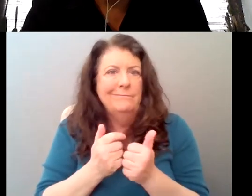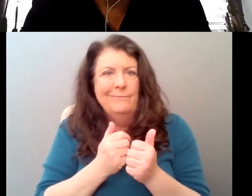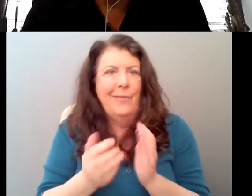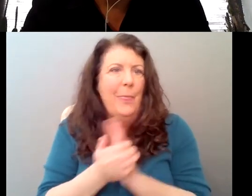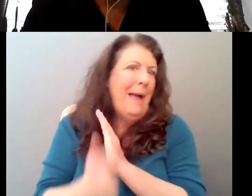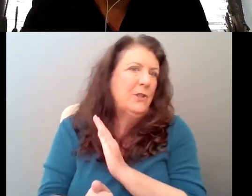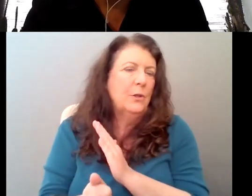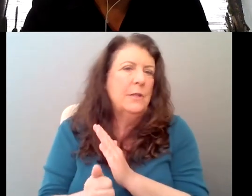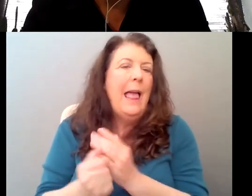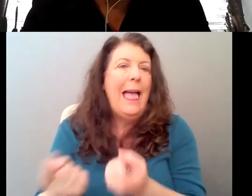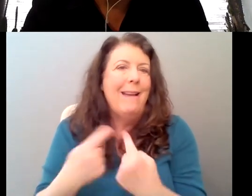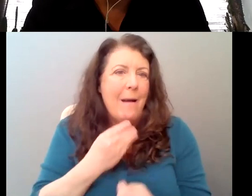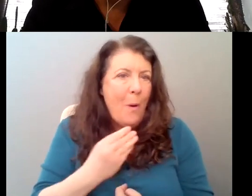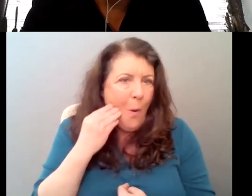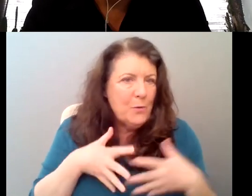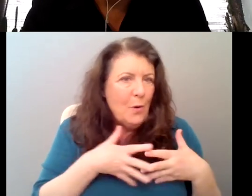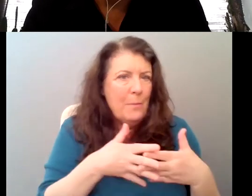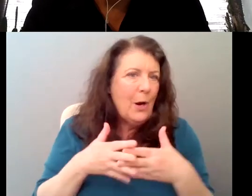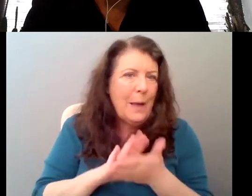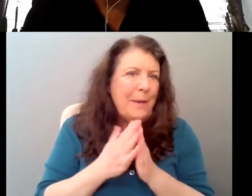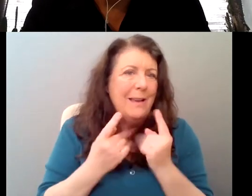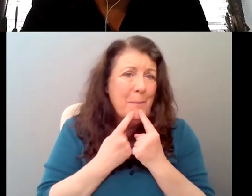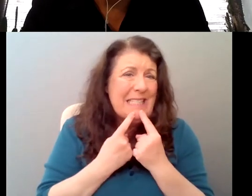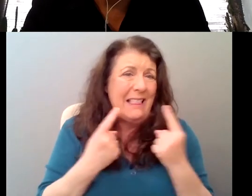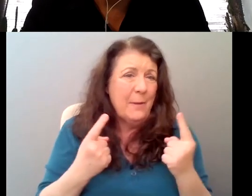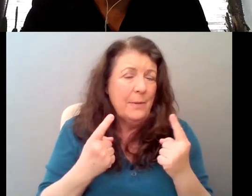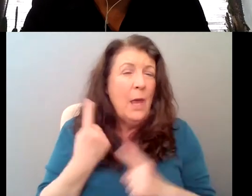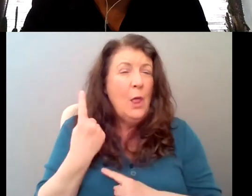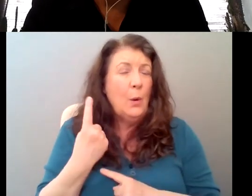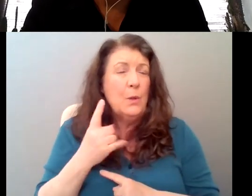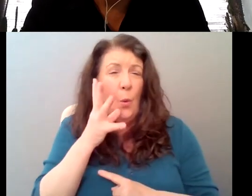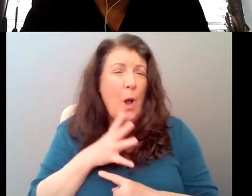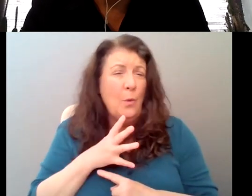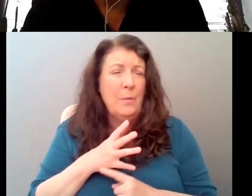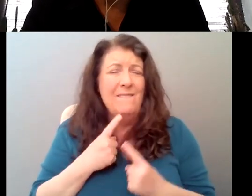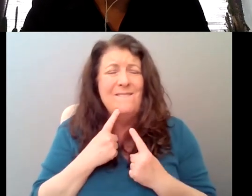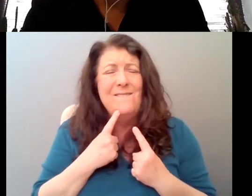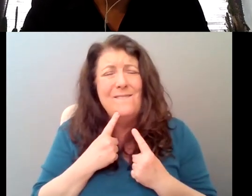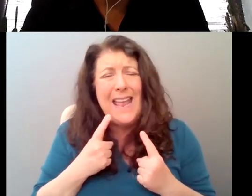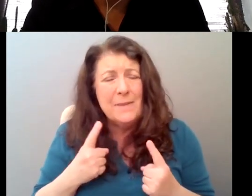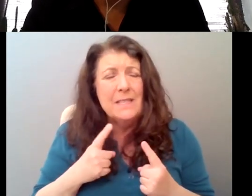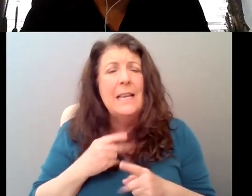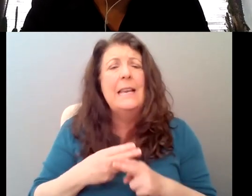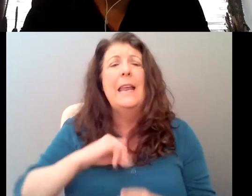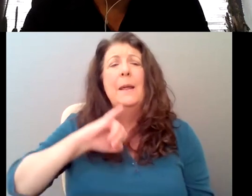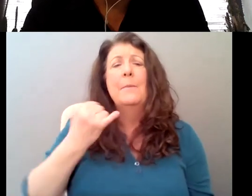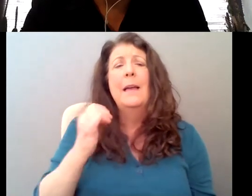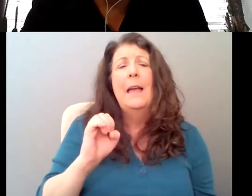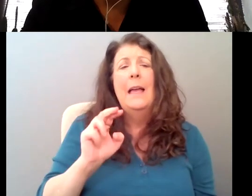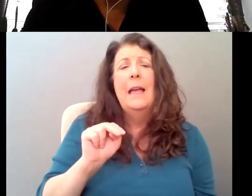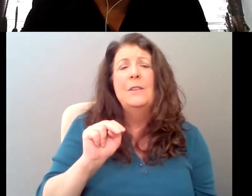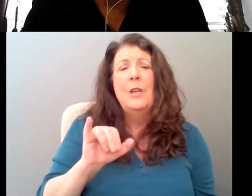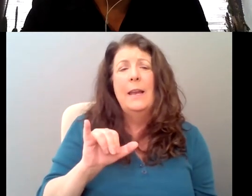their day. One of the most famous was this woman, Jenny Lind, who, um, it was a, was a